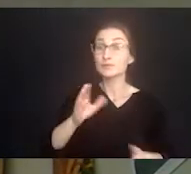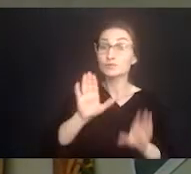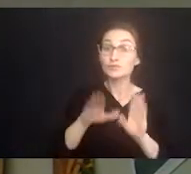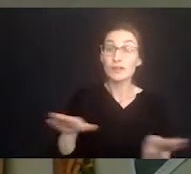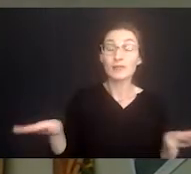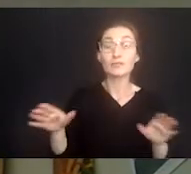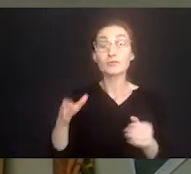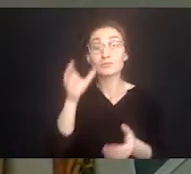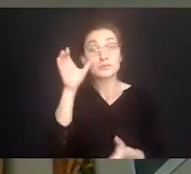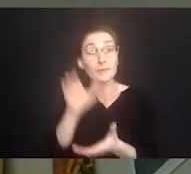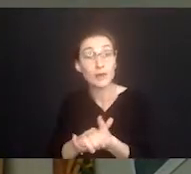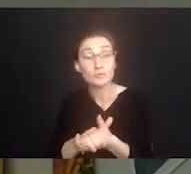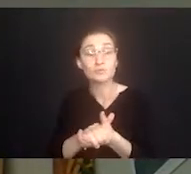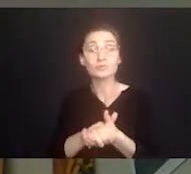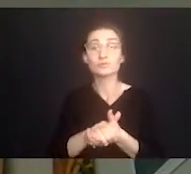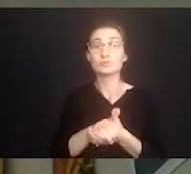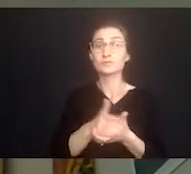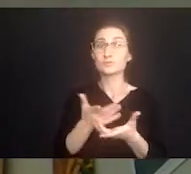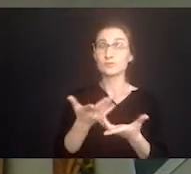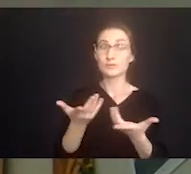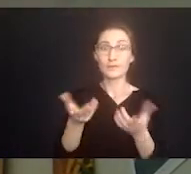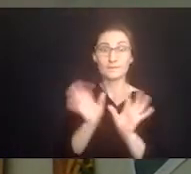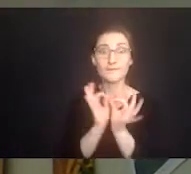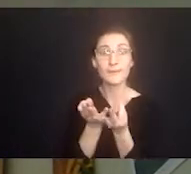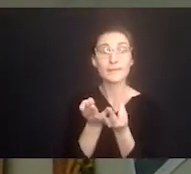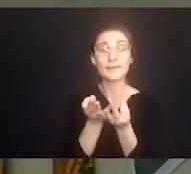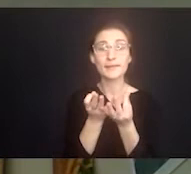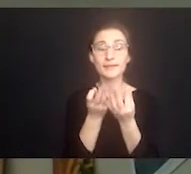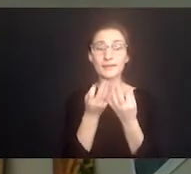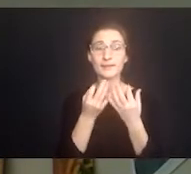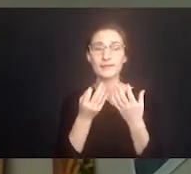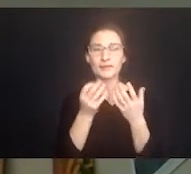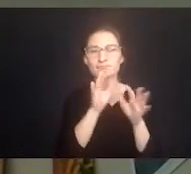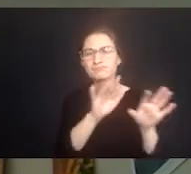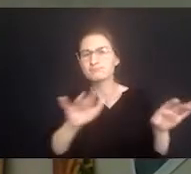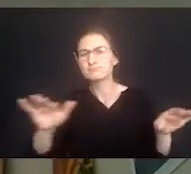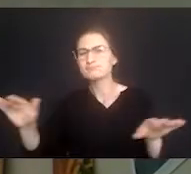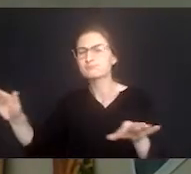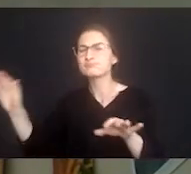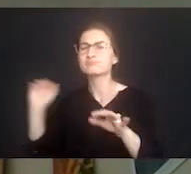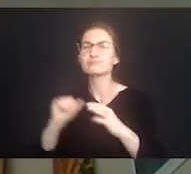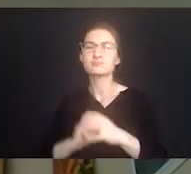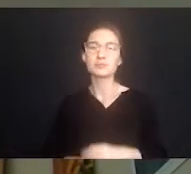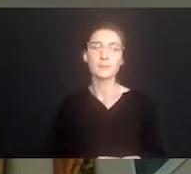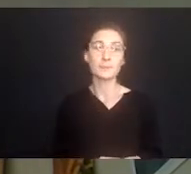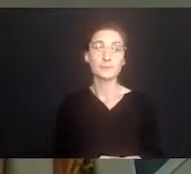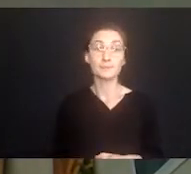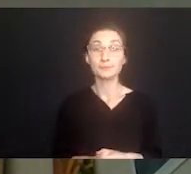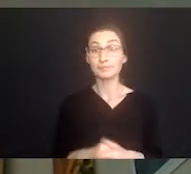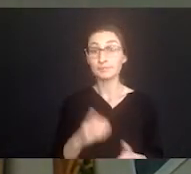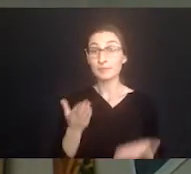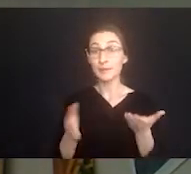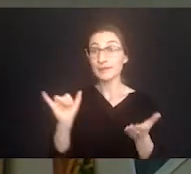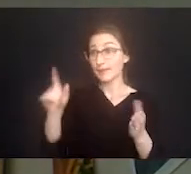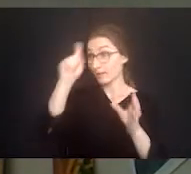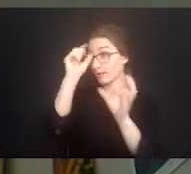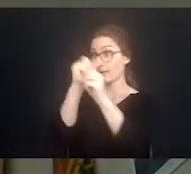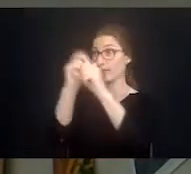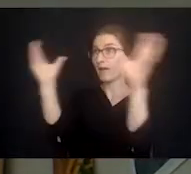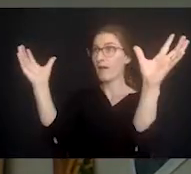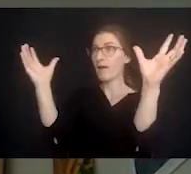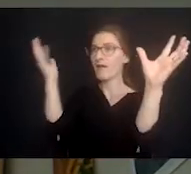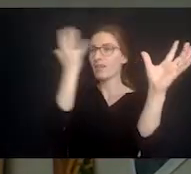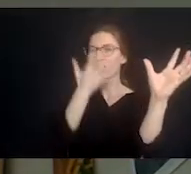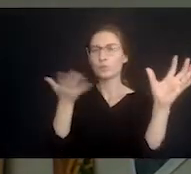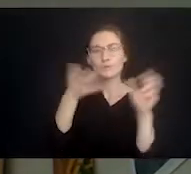what you thought your marriage or your family life would be like. And it just comes and goes. Maybe it looks different